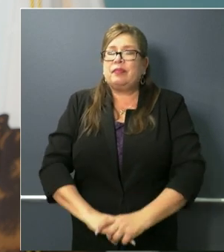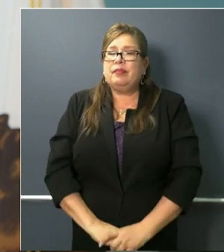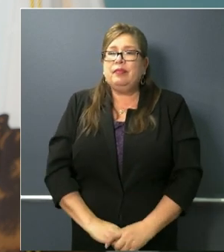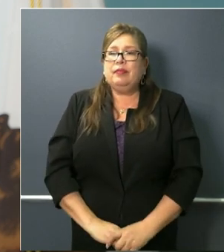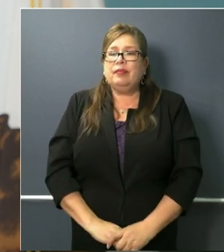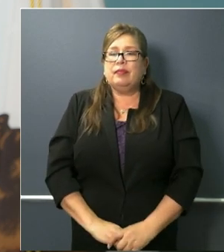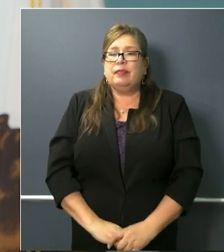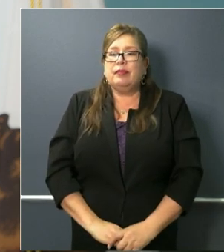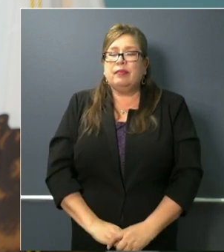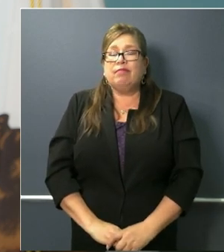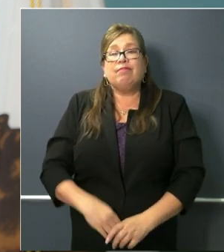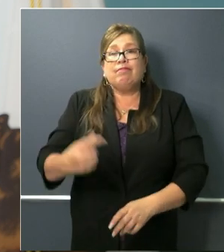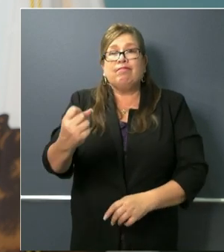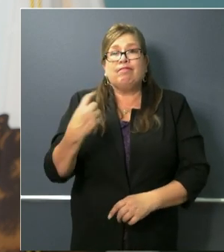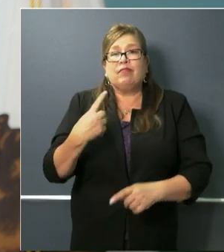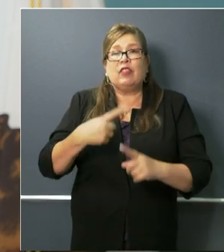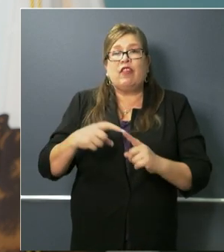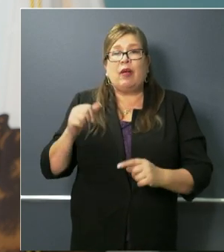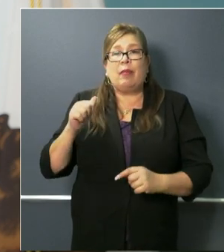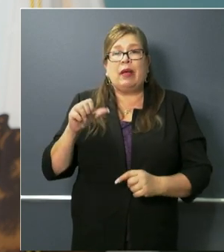Adam Beam, Associated Press.